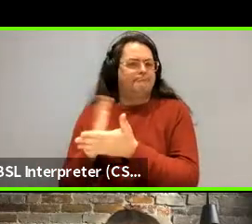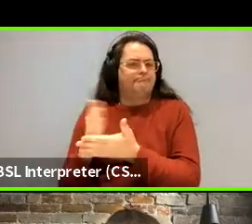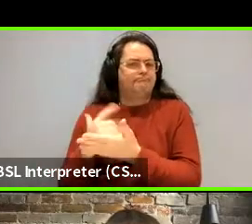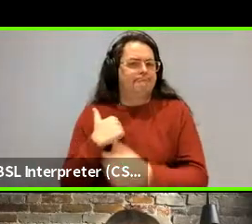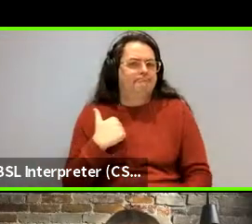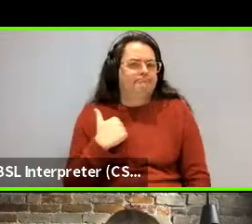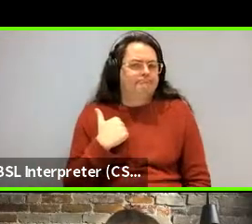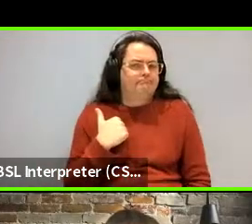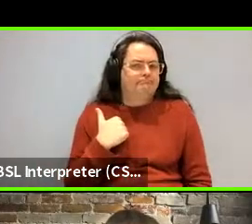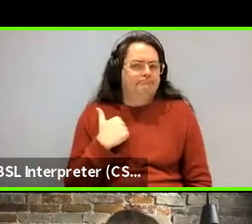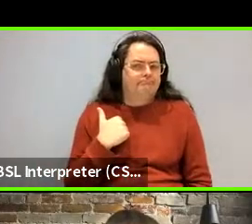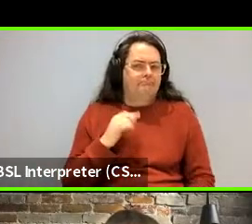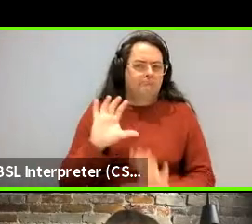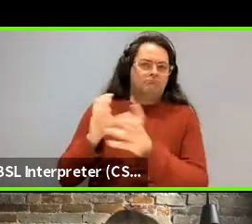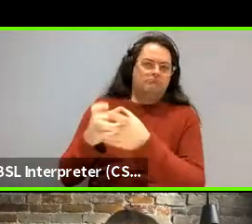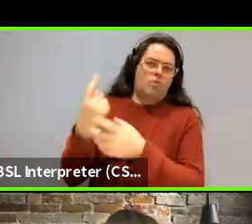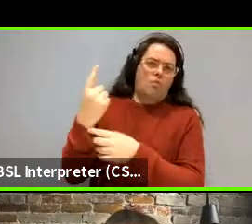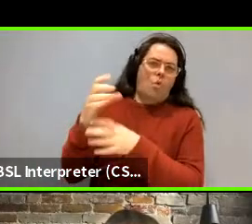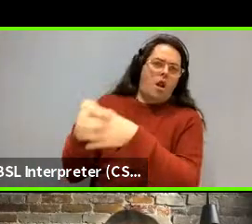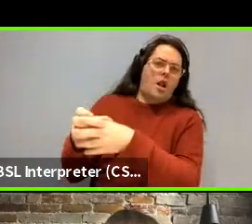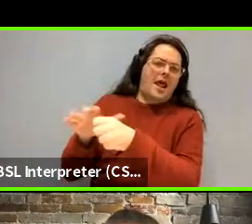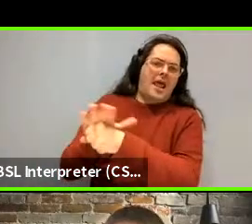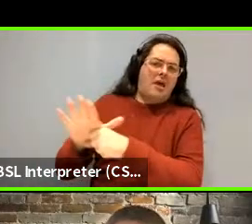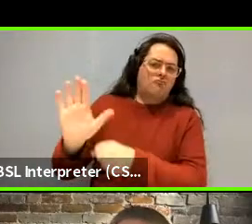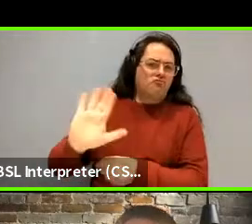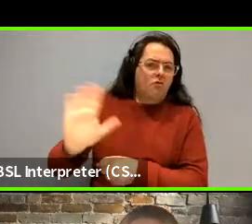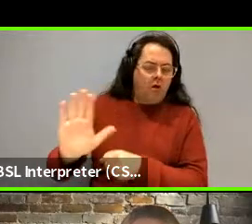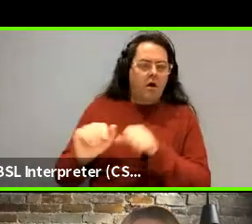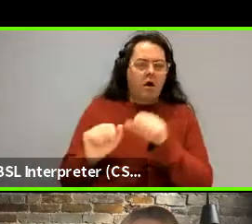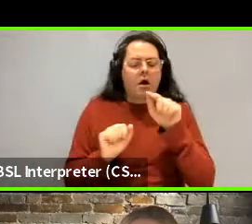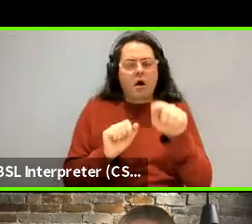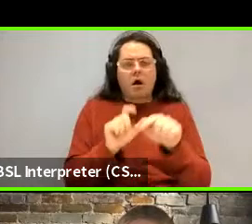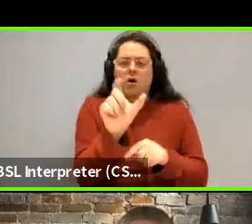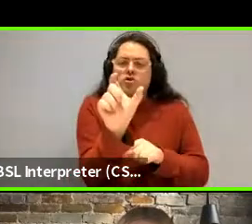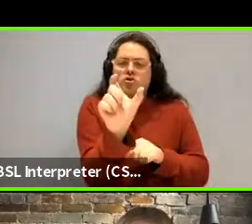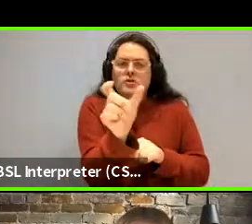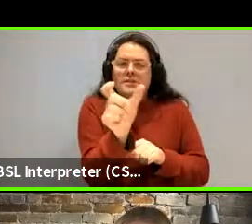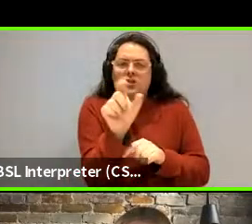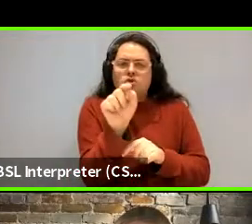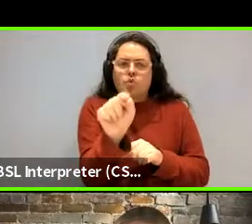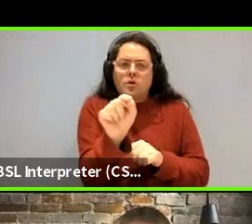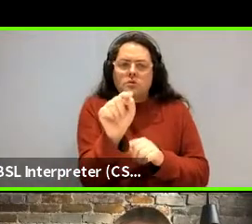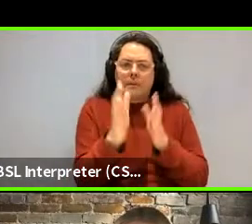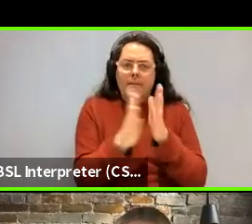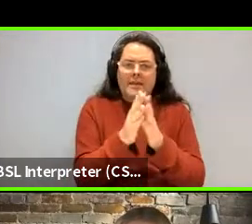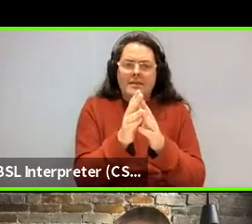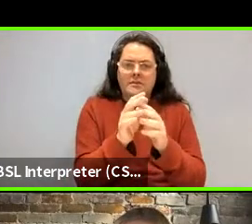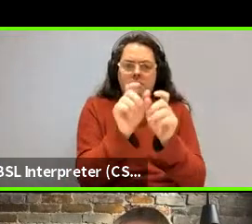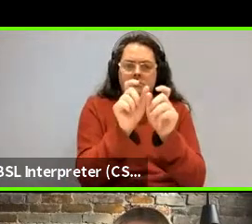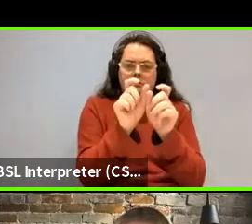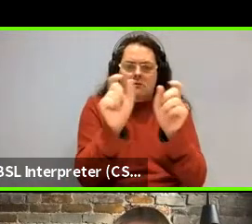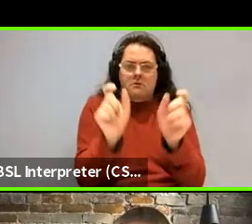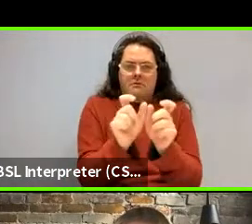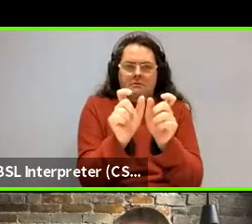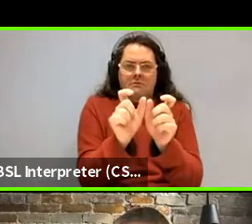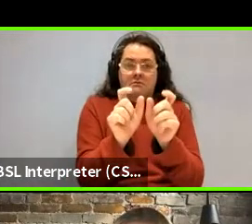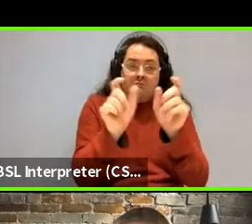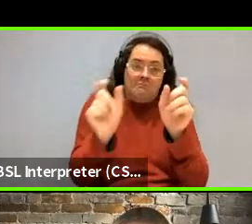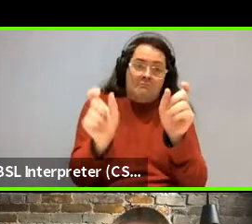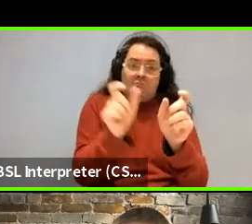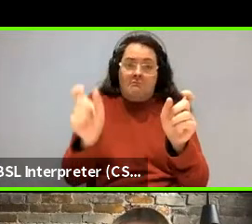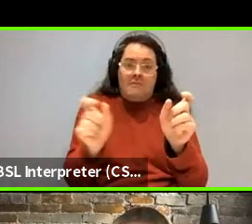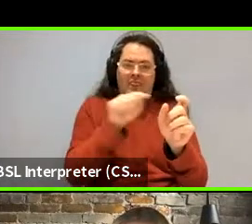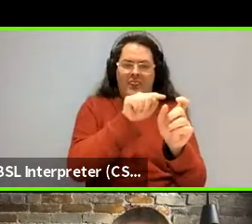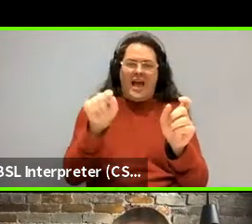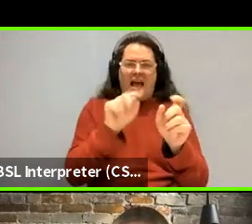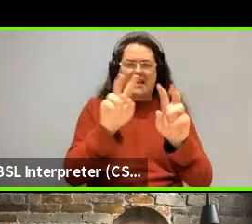about treating some, some, some combination of words as a semantic unit, right? It's always